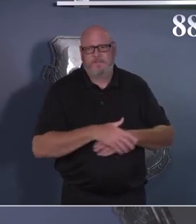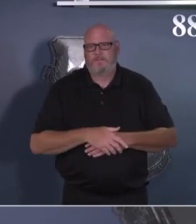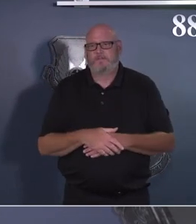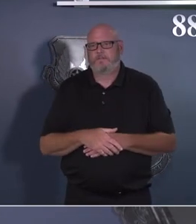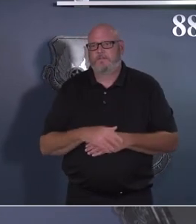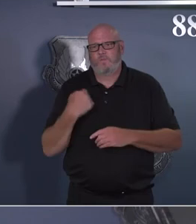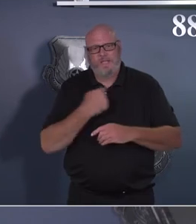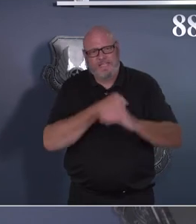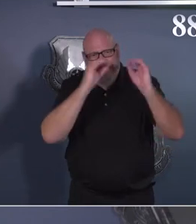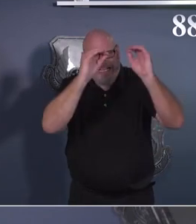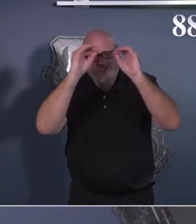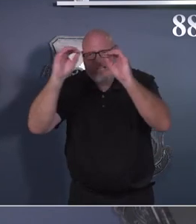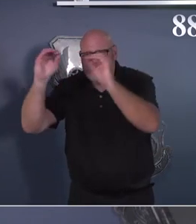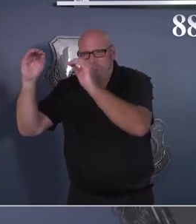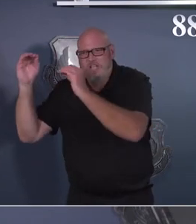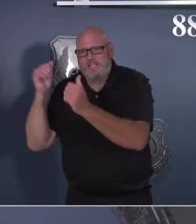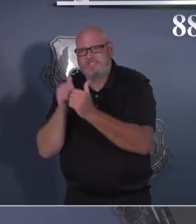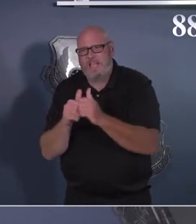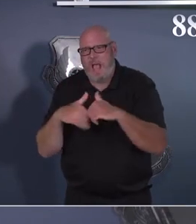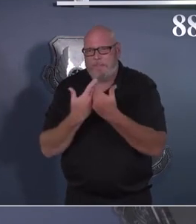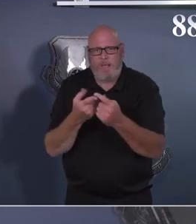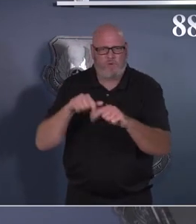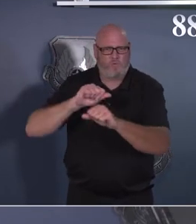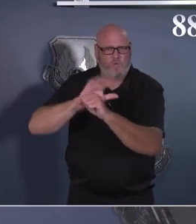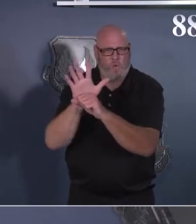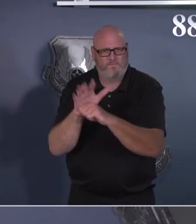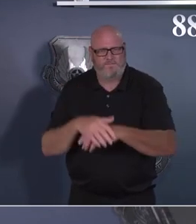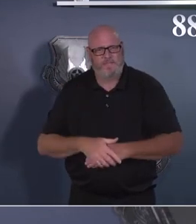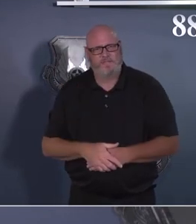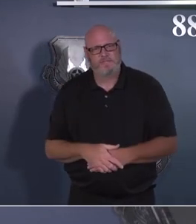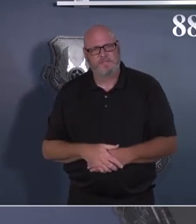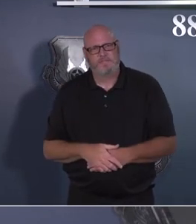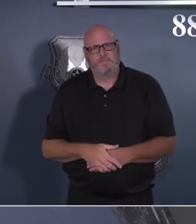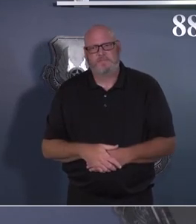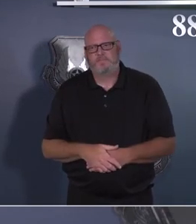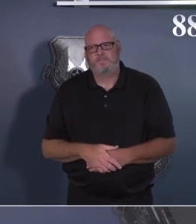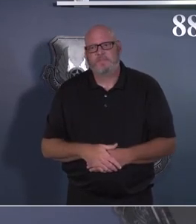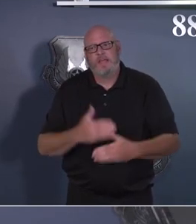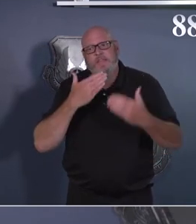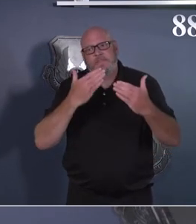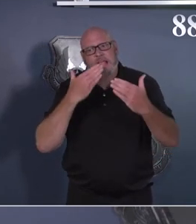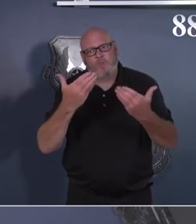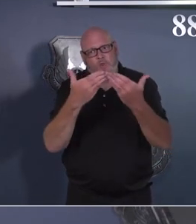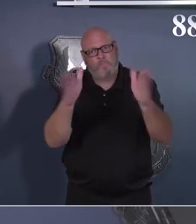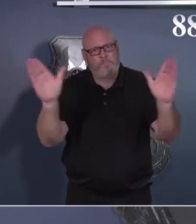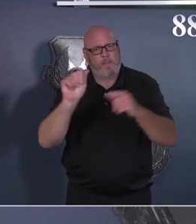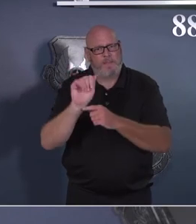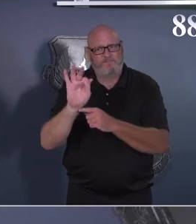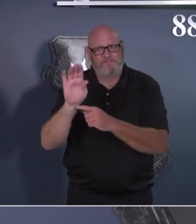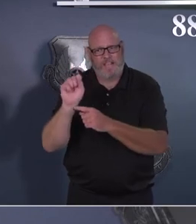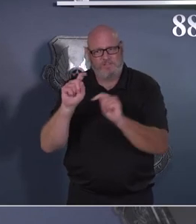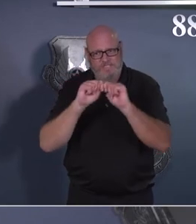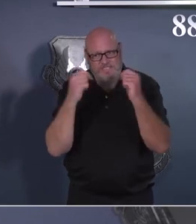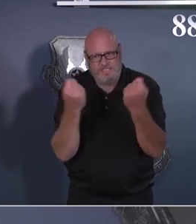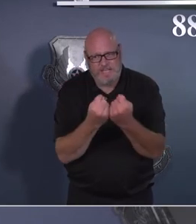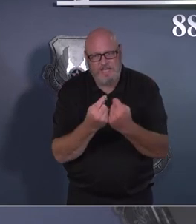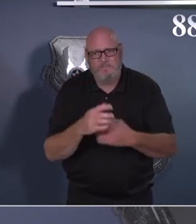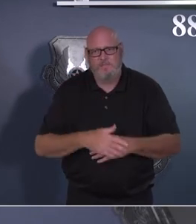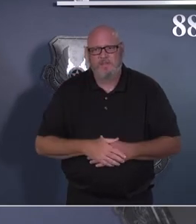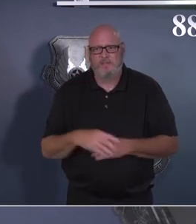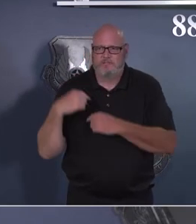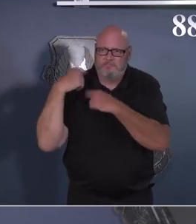seeing and how we need to move forward. I definitely thank the public affairs team that continues to put these things on and support us so that we can maintain